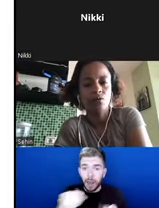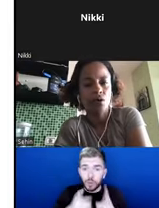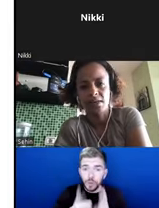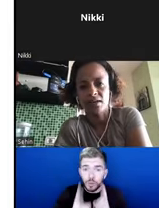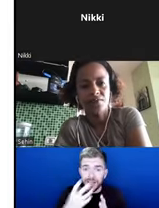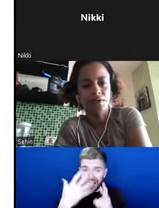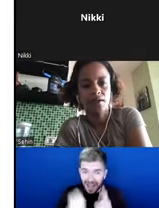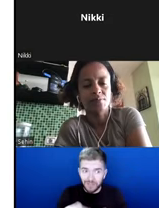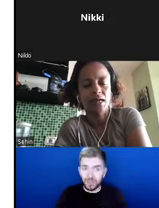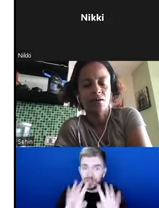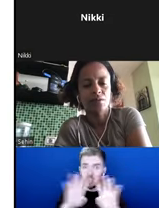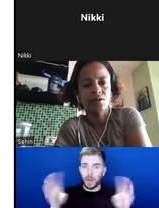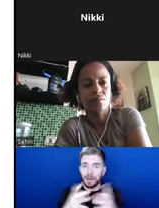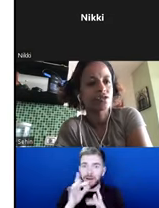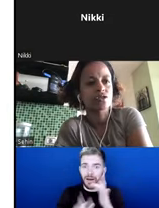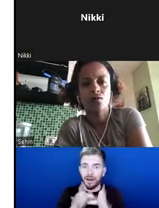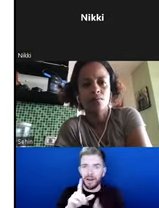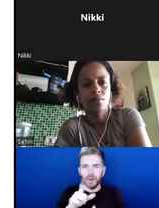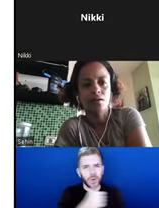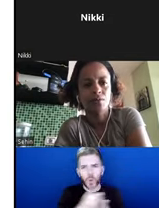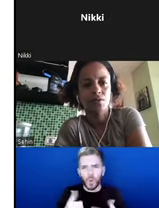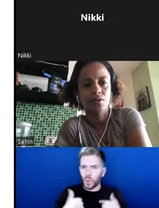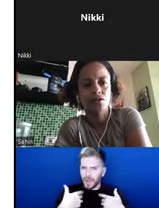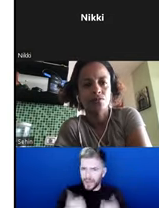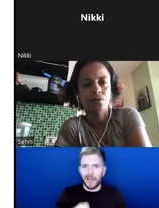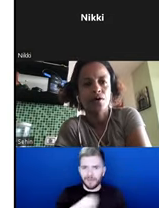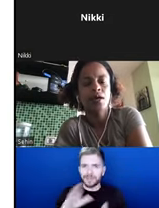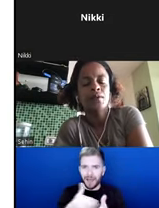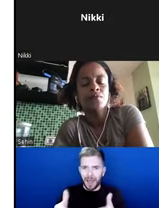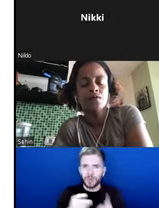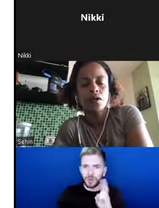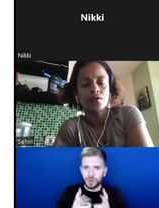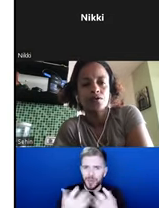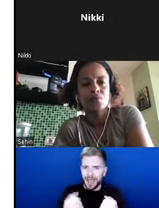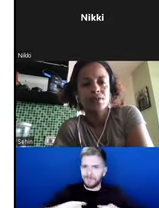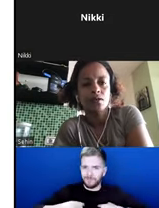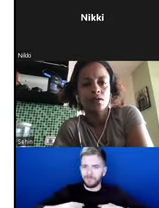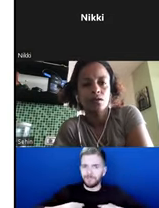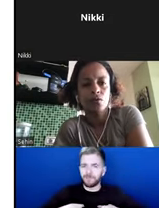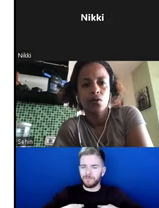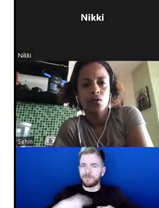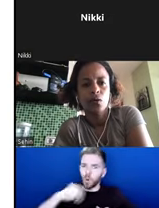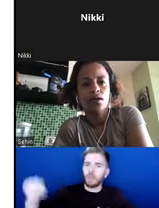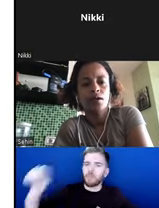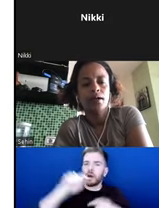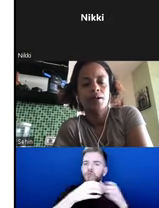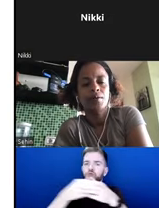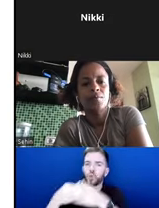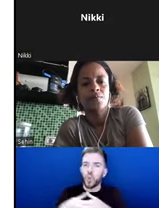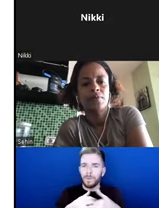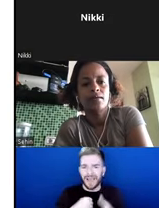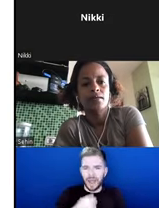We always have sign language interpretation or interpretation for other groups on all our work.